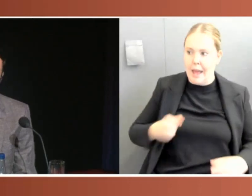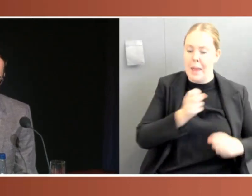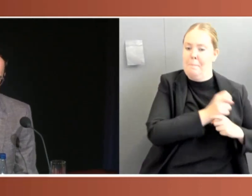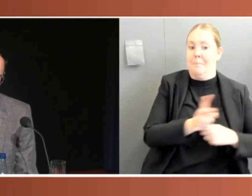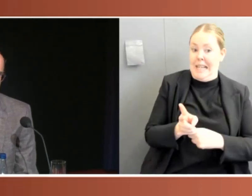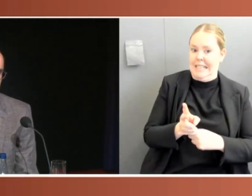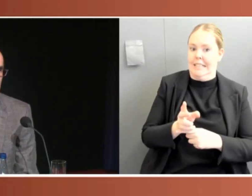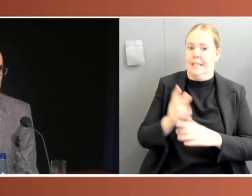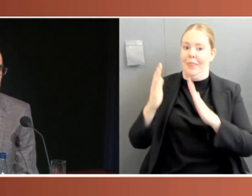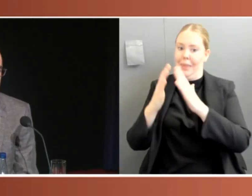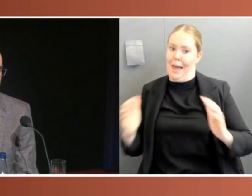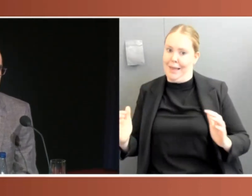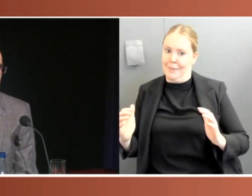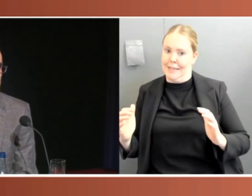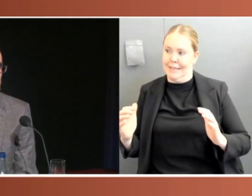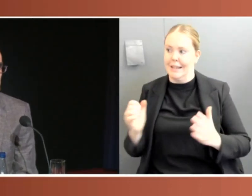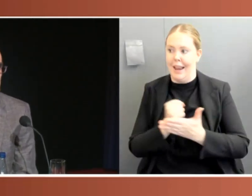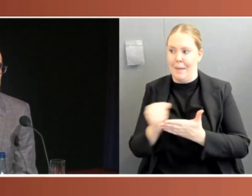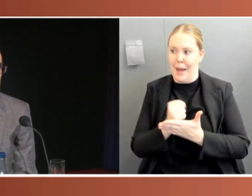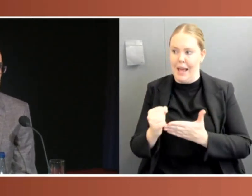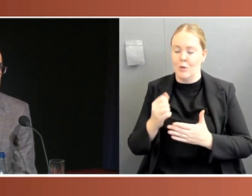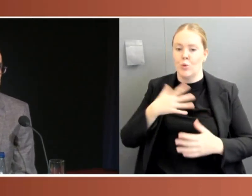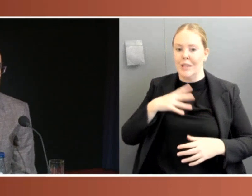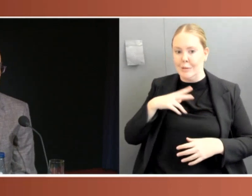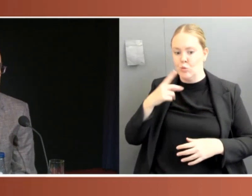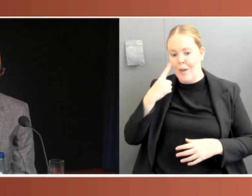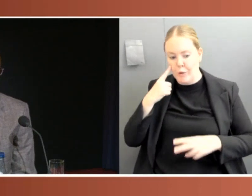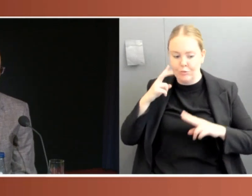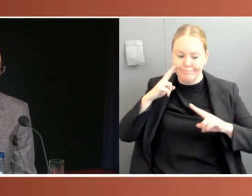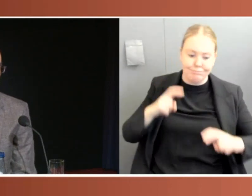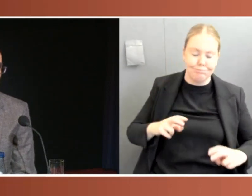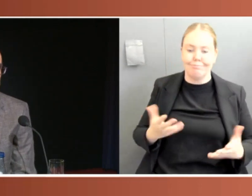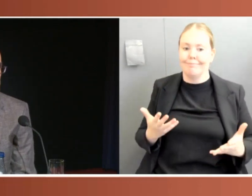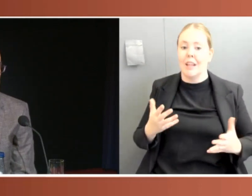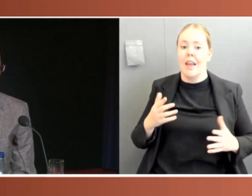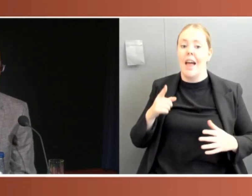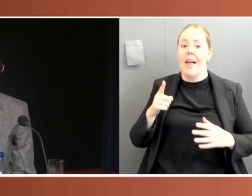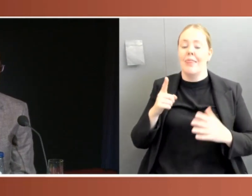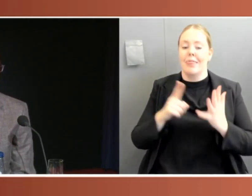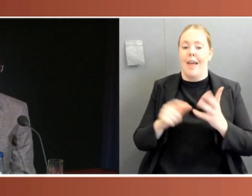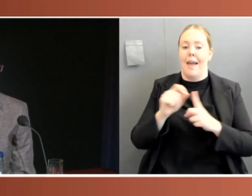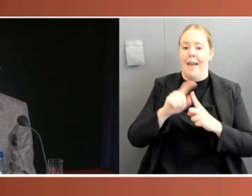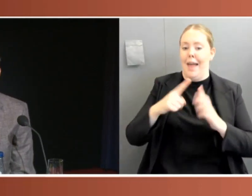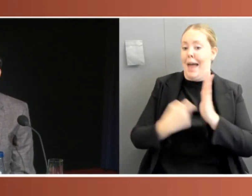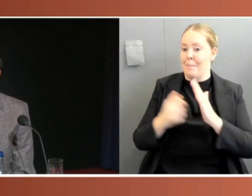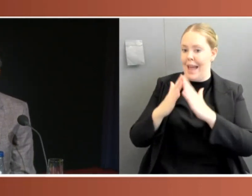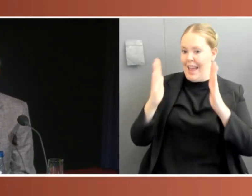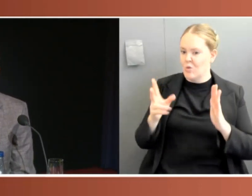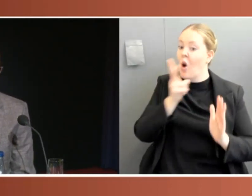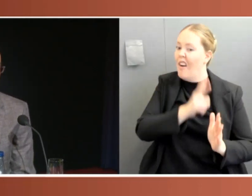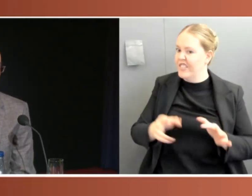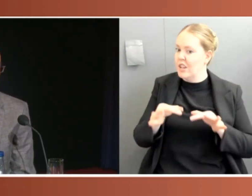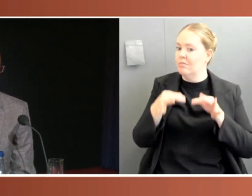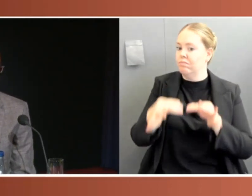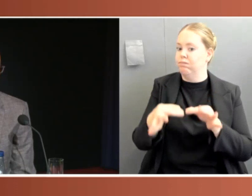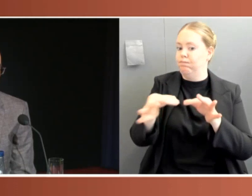in these areas. And certainly governments do not always control the upper house, but upper houses also adjourned for lengthy periods of time and weren't able to come back in many